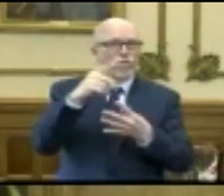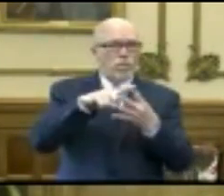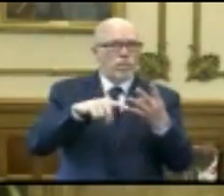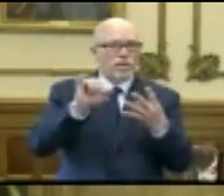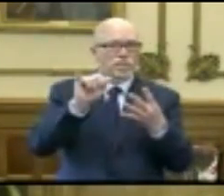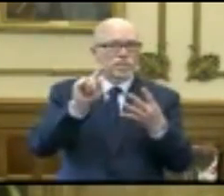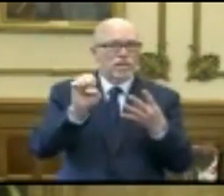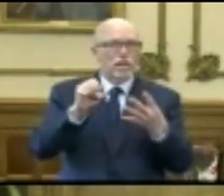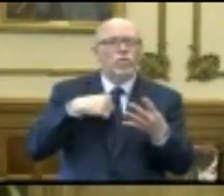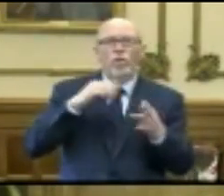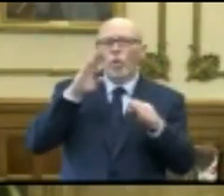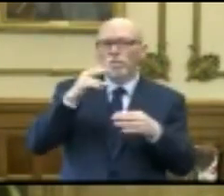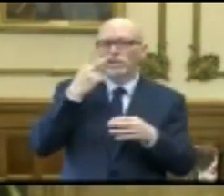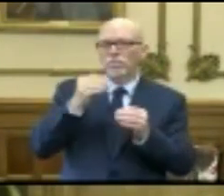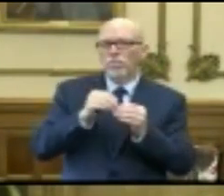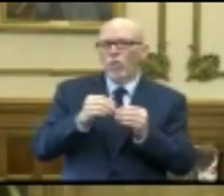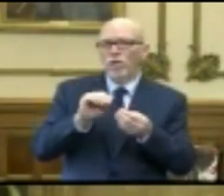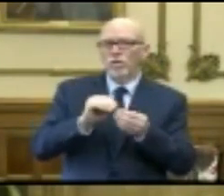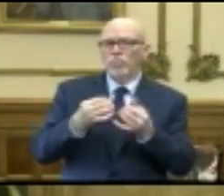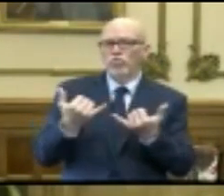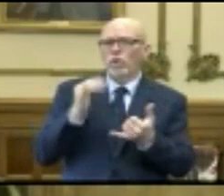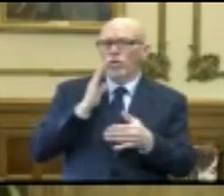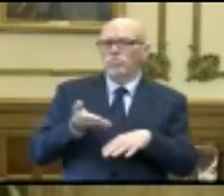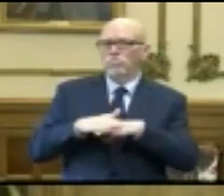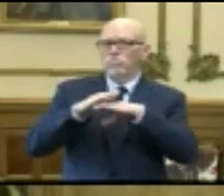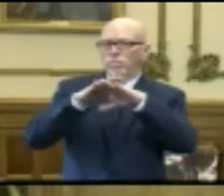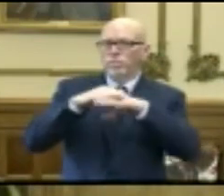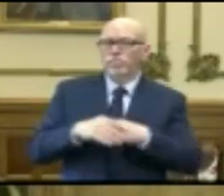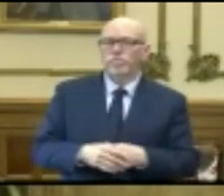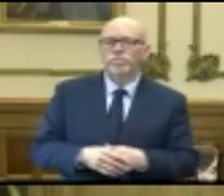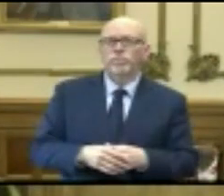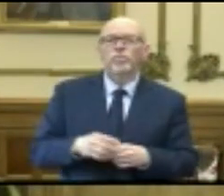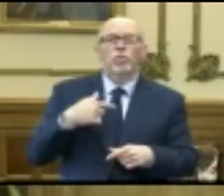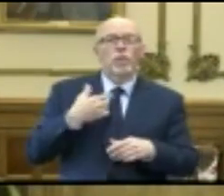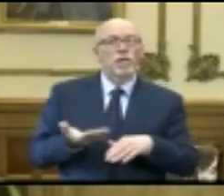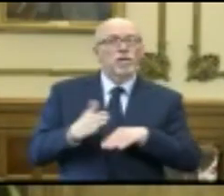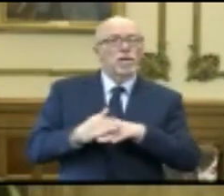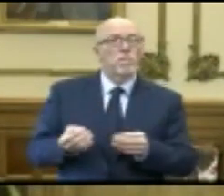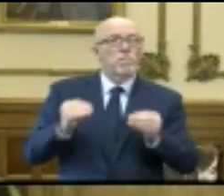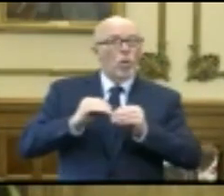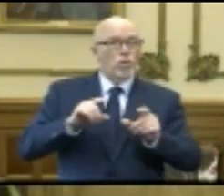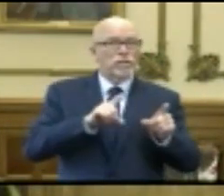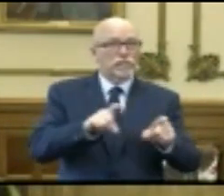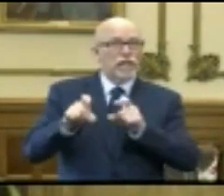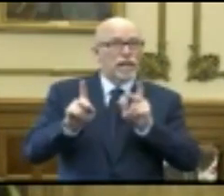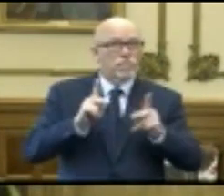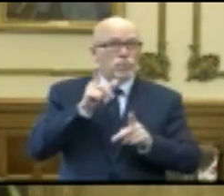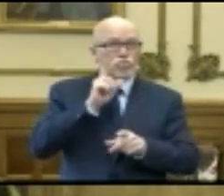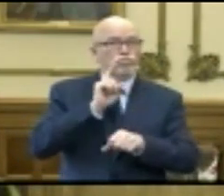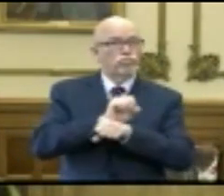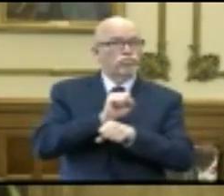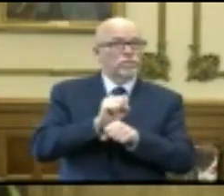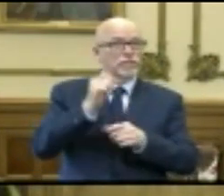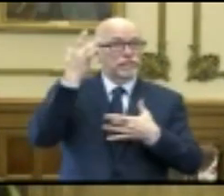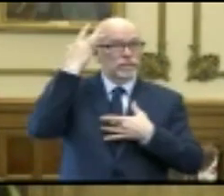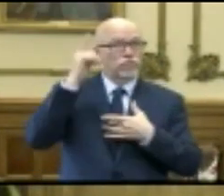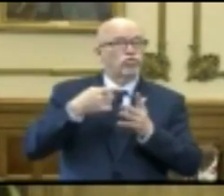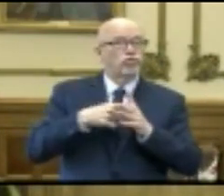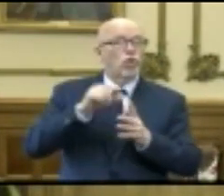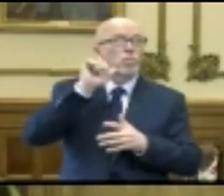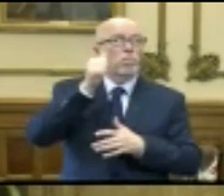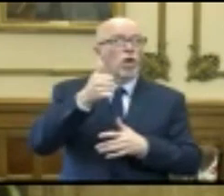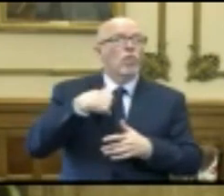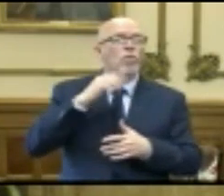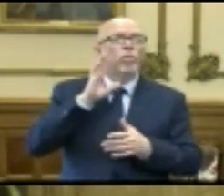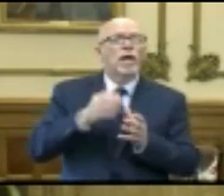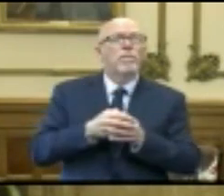and hope to see those numbers grow today. In order to increase our testing of Hoosiers who are sick, starting tomorrow we are expanding